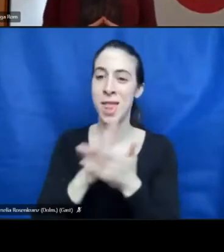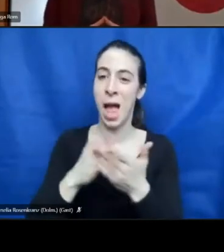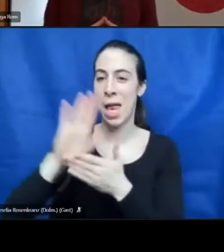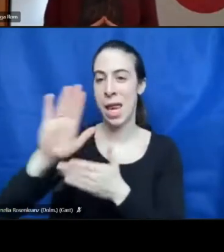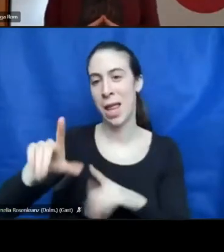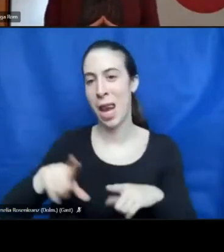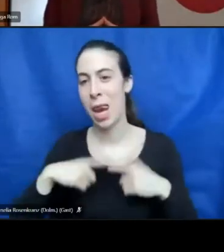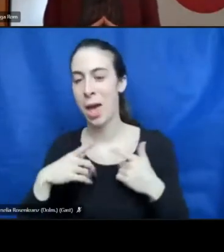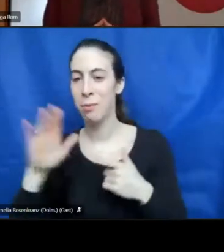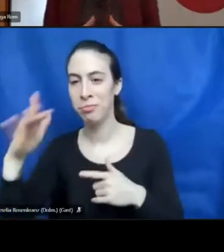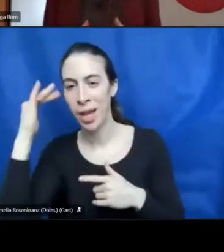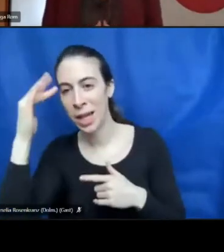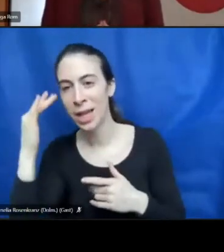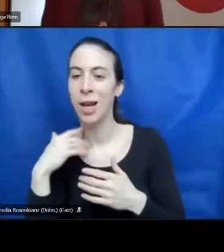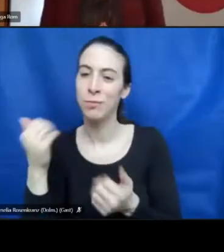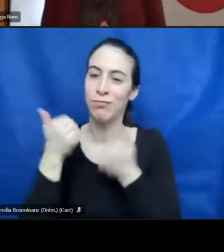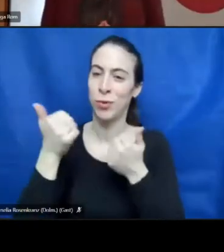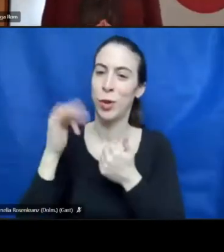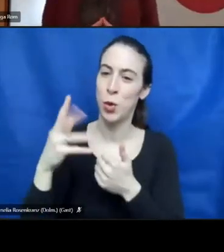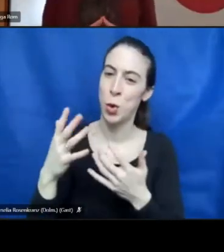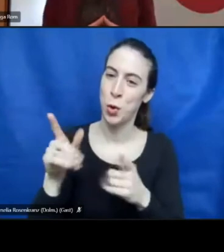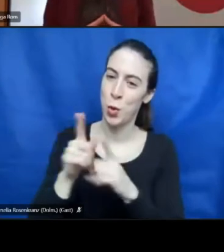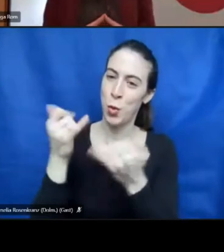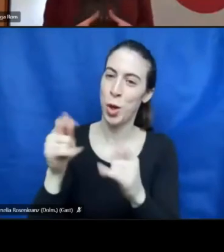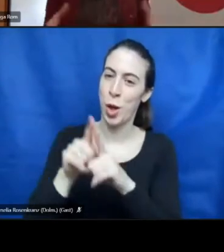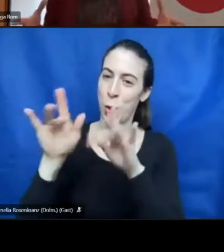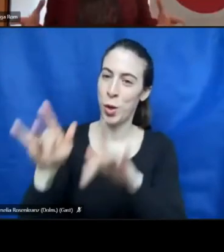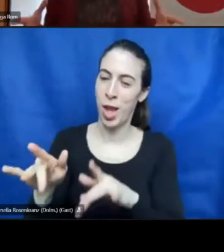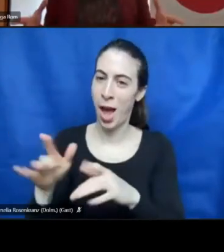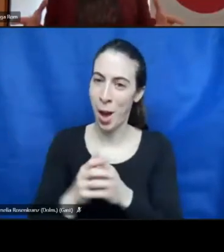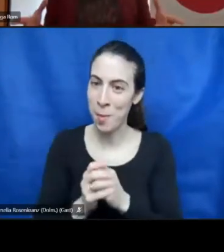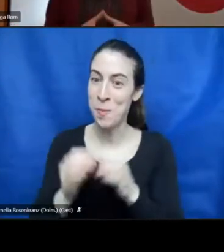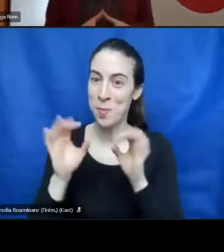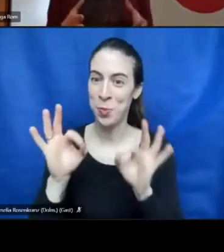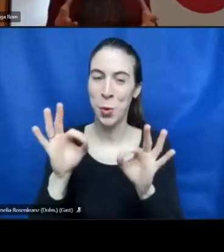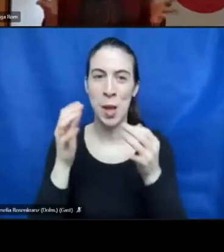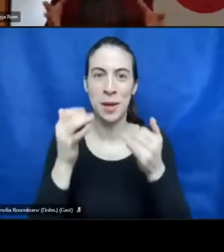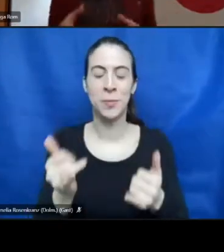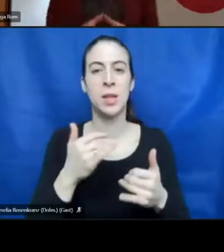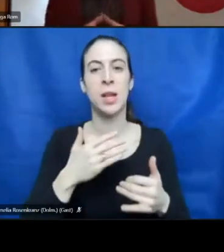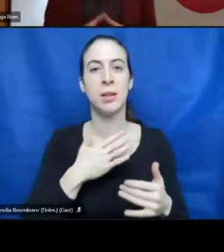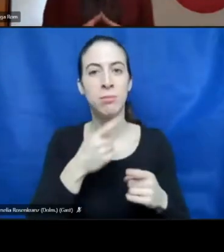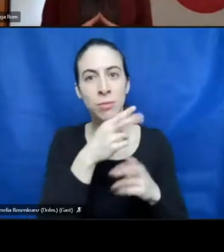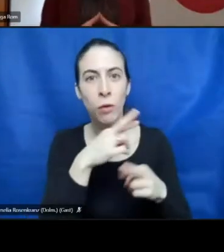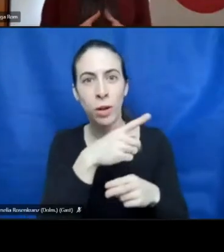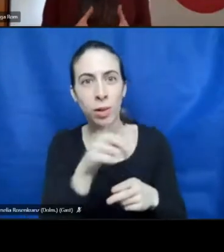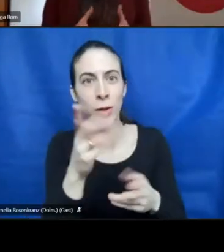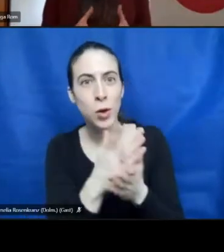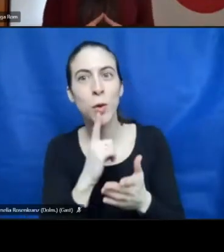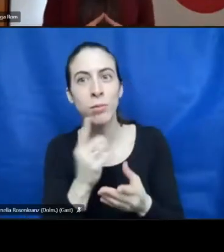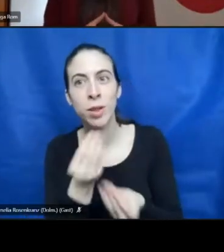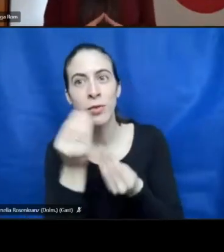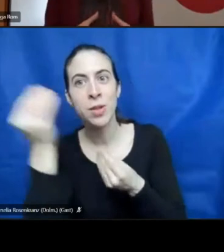It's good to have us, to have you here. And now I hope you all learned a little about